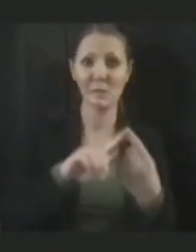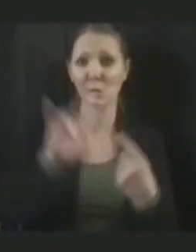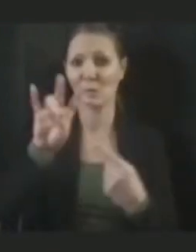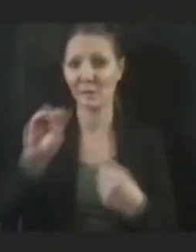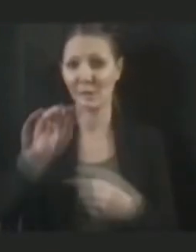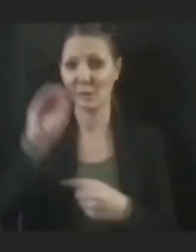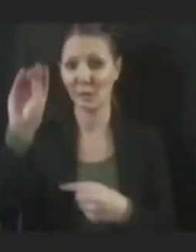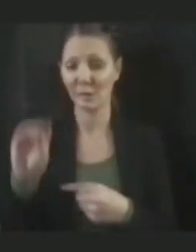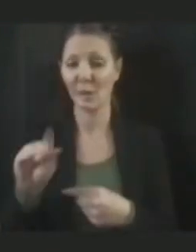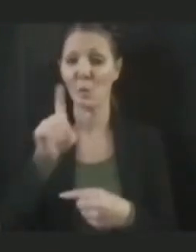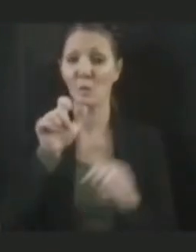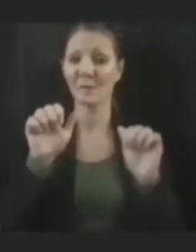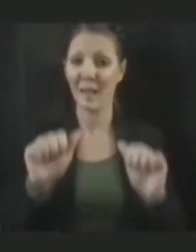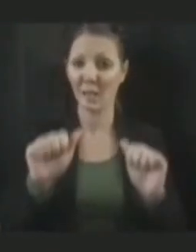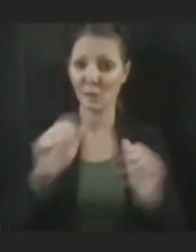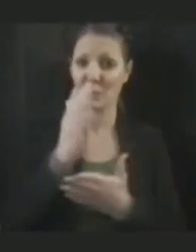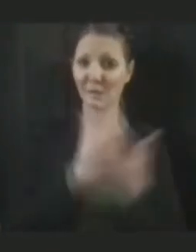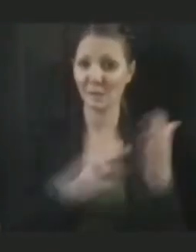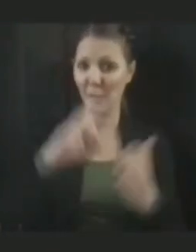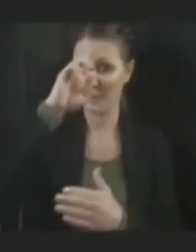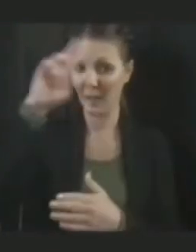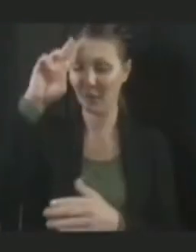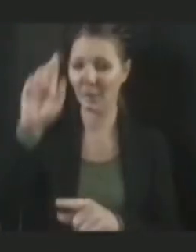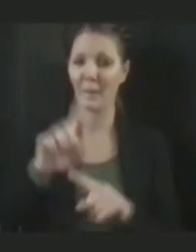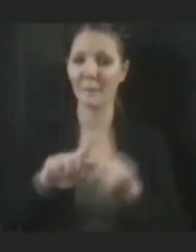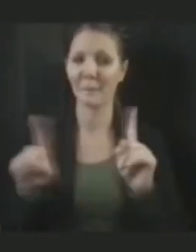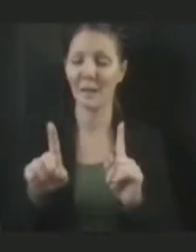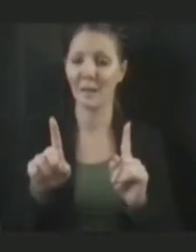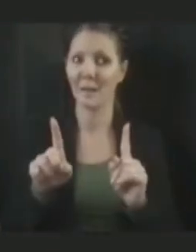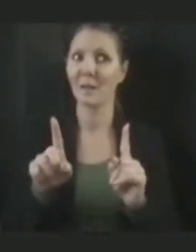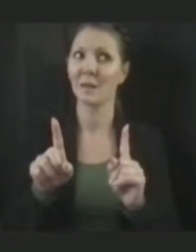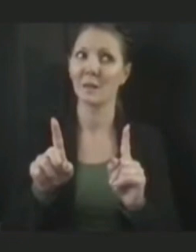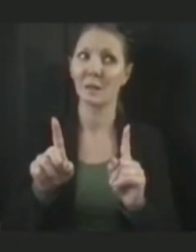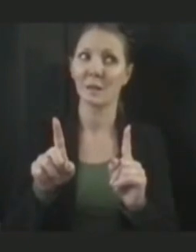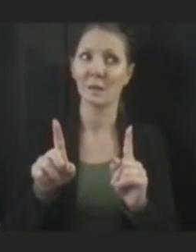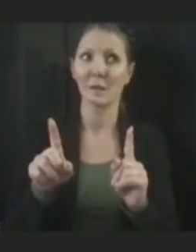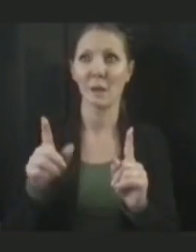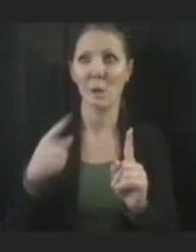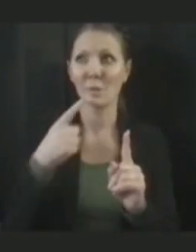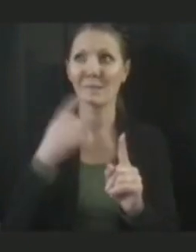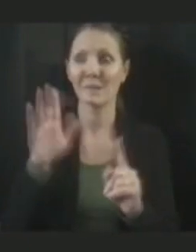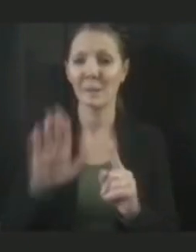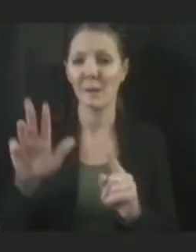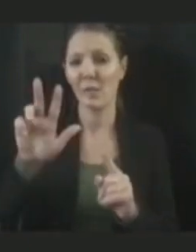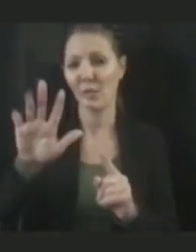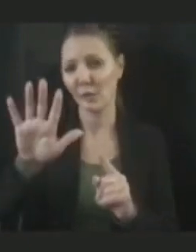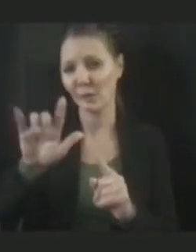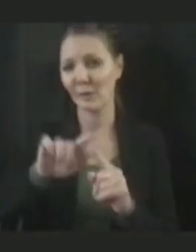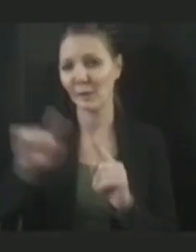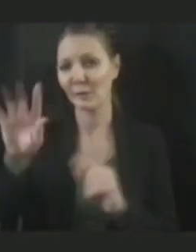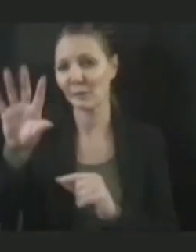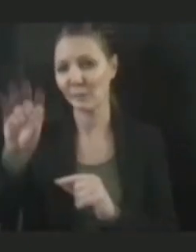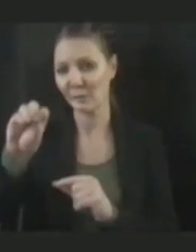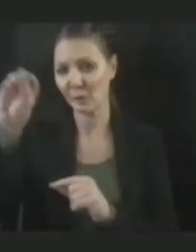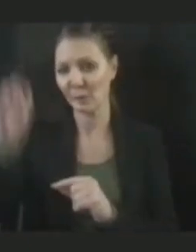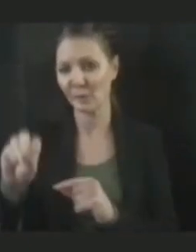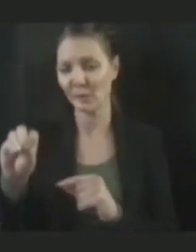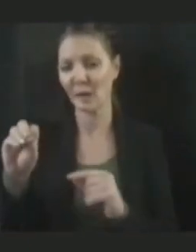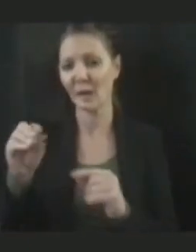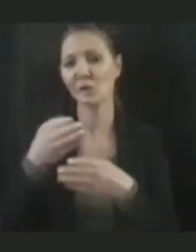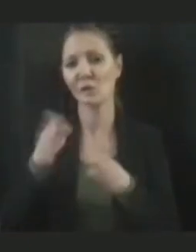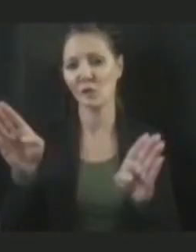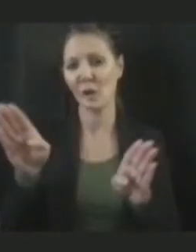some hospitals. But it's, you know, in the, I would say 35 to 50% in general.